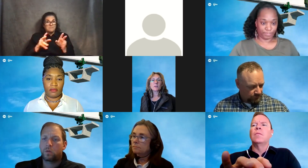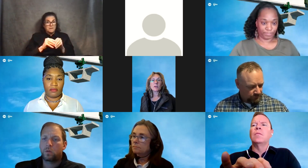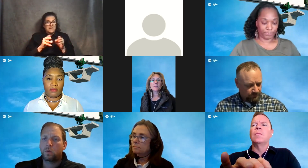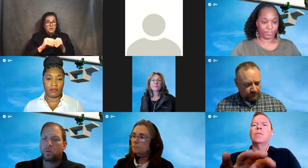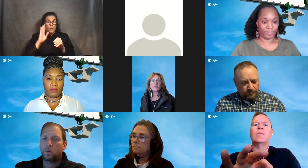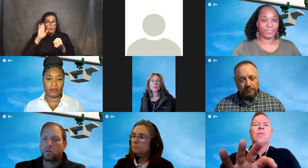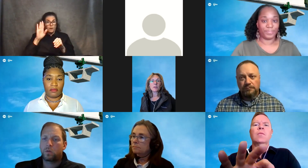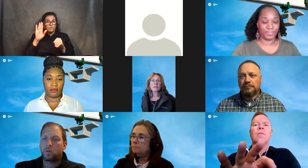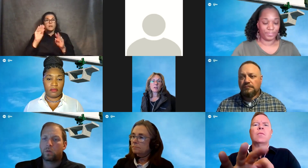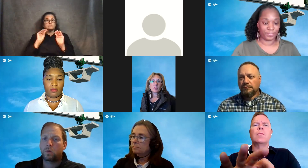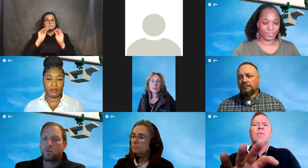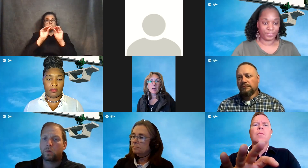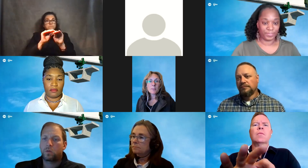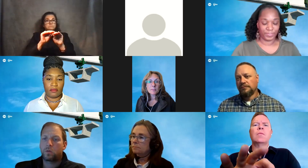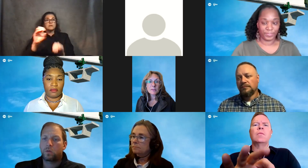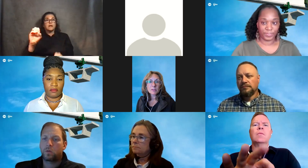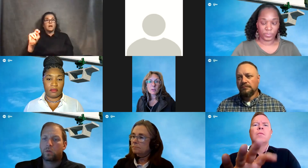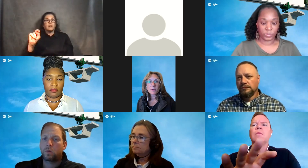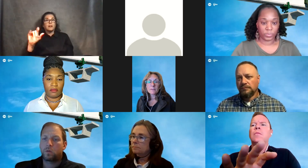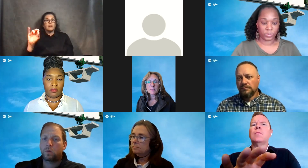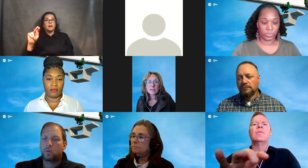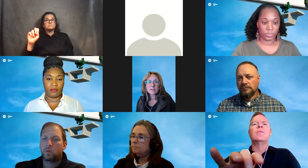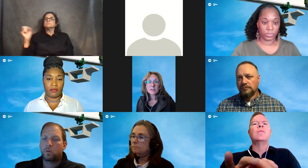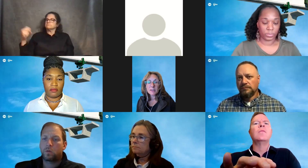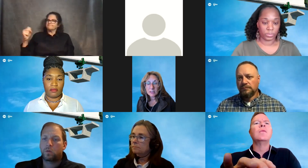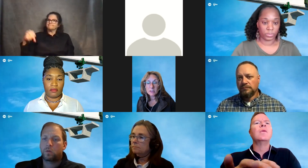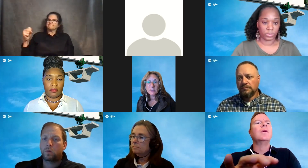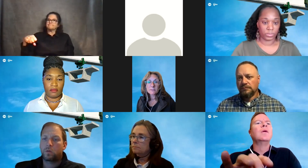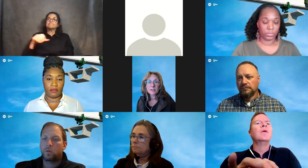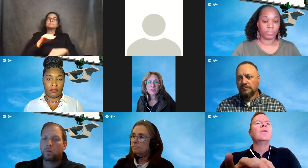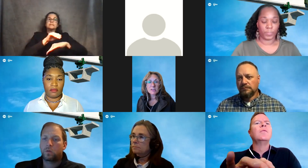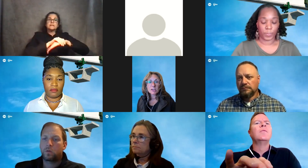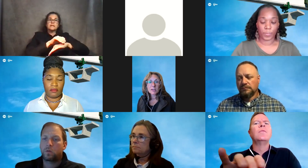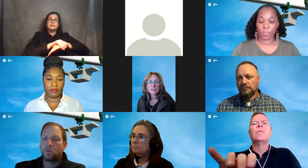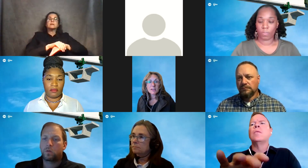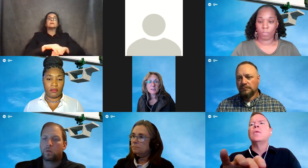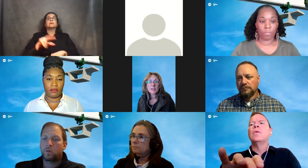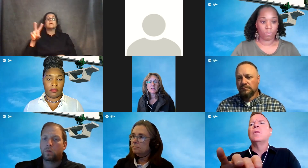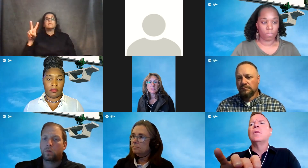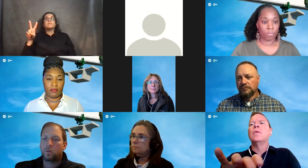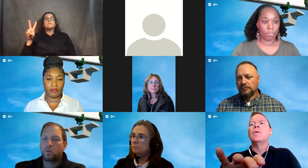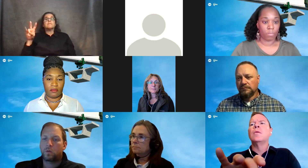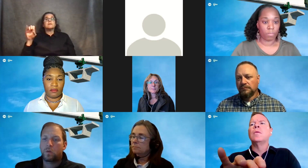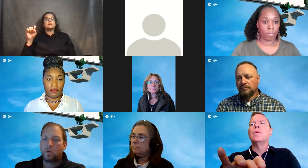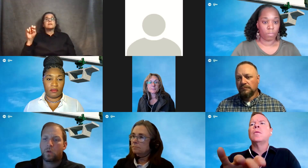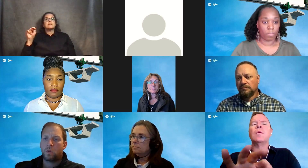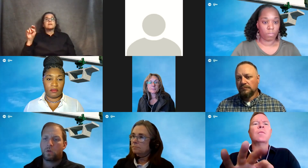Yes, it will. It will be available. Um, this recording of this English in English, Vietnamese, Chinese, and Spanish.